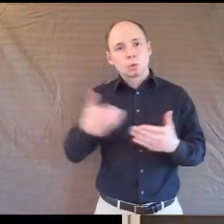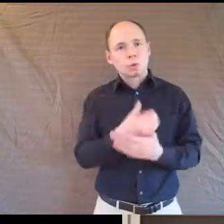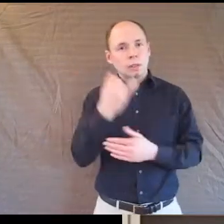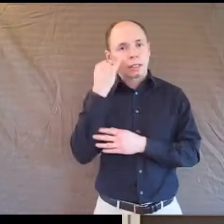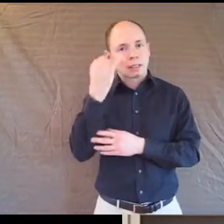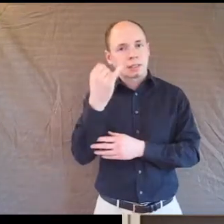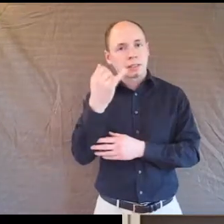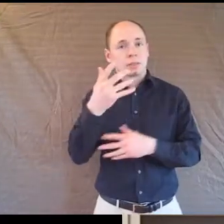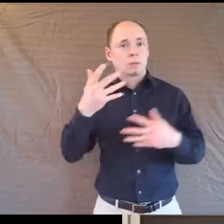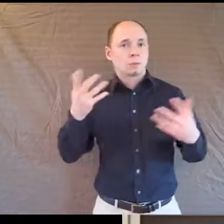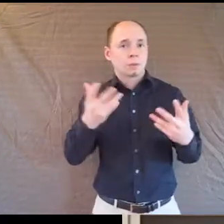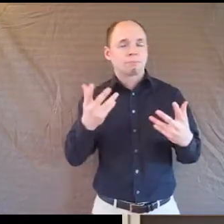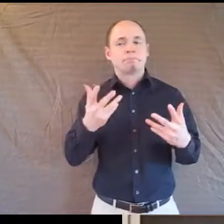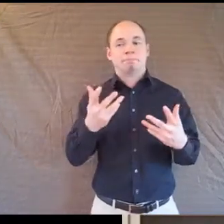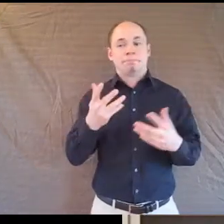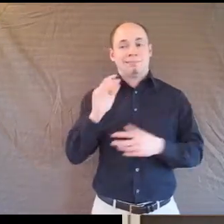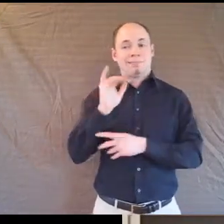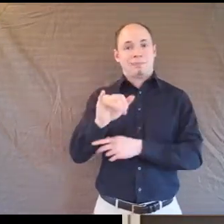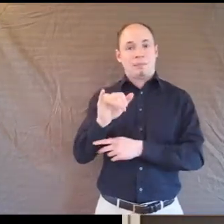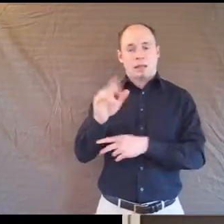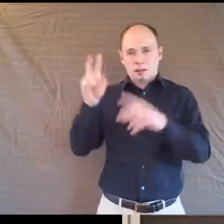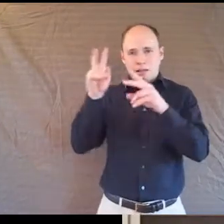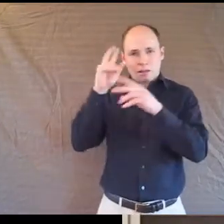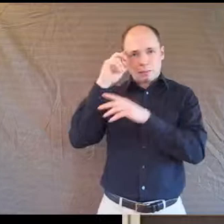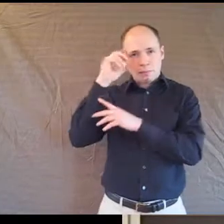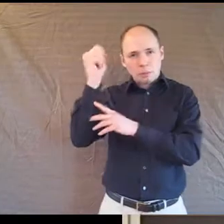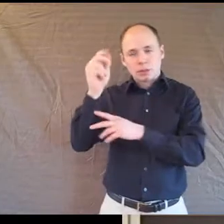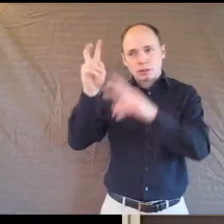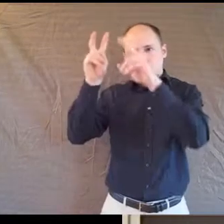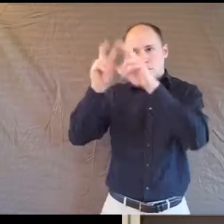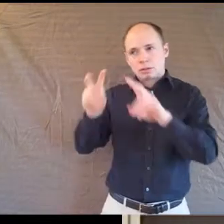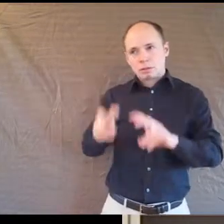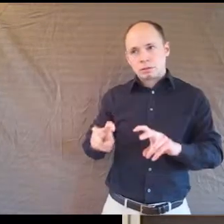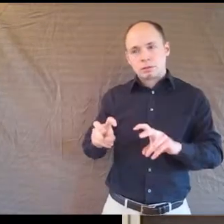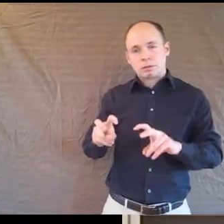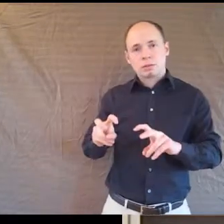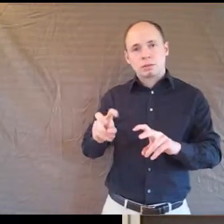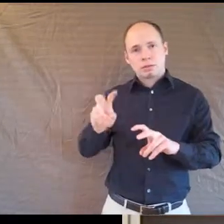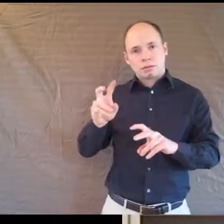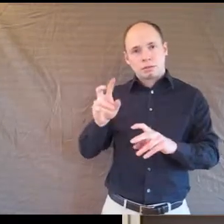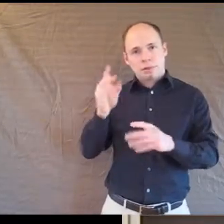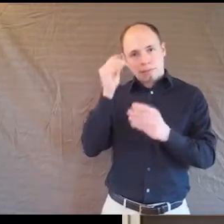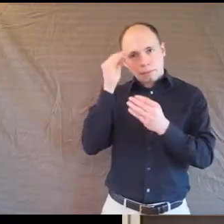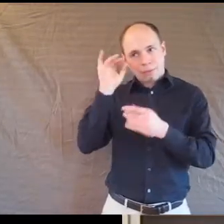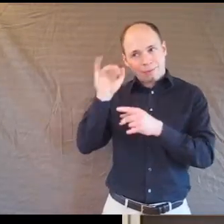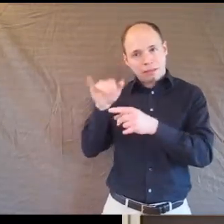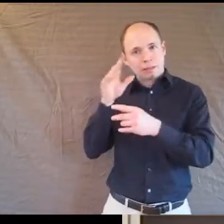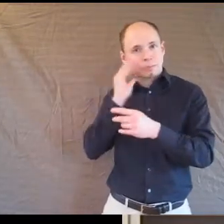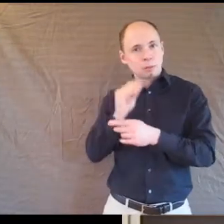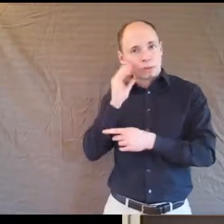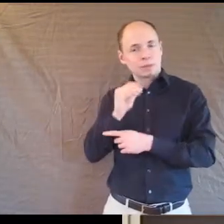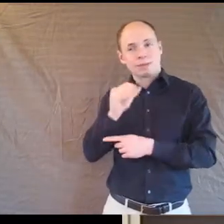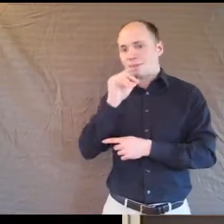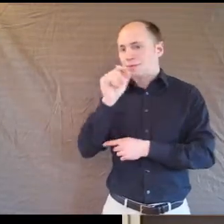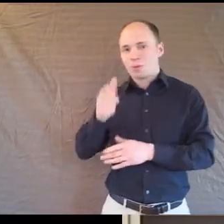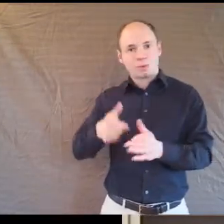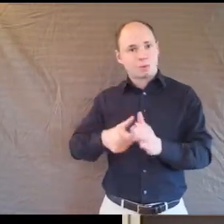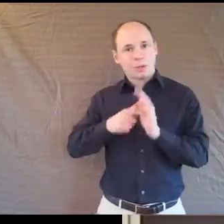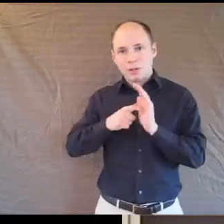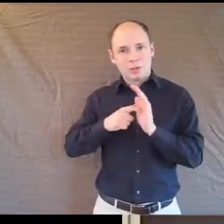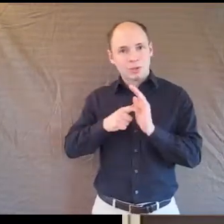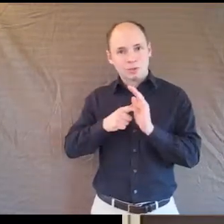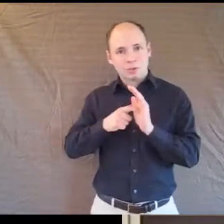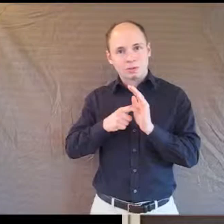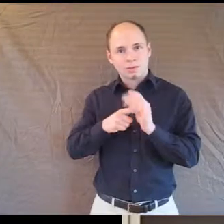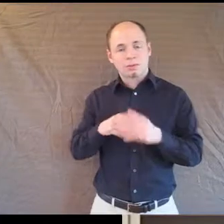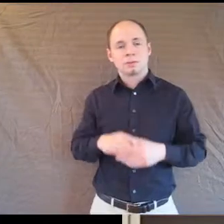introduce the idea that it's not necessary to remember trauma and re-remember and revisit